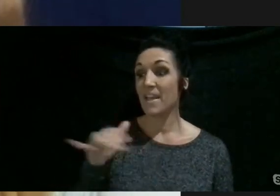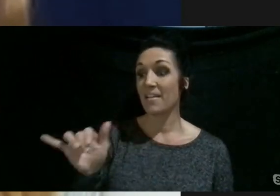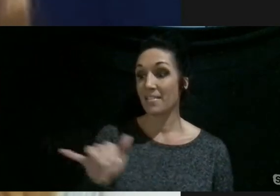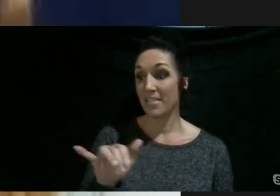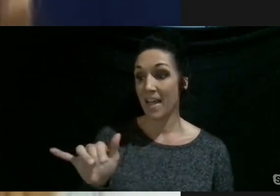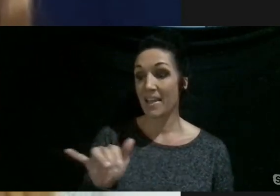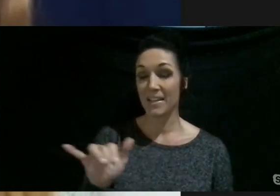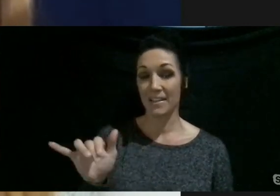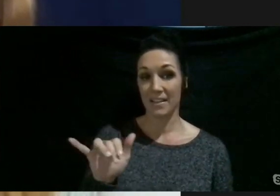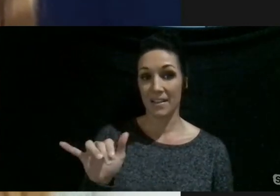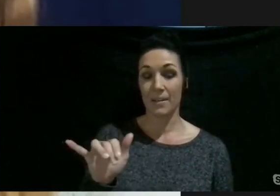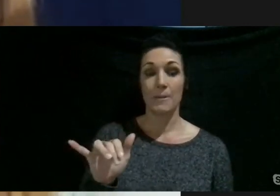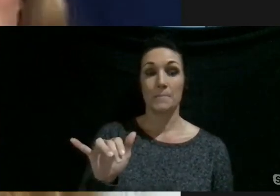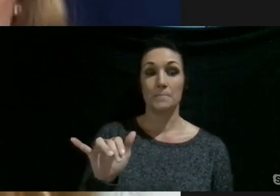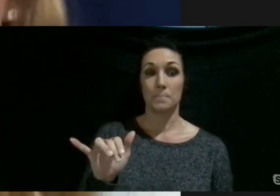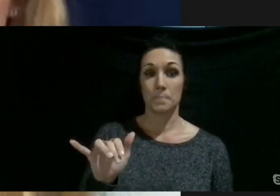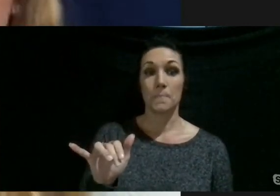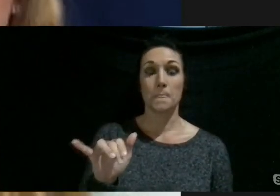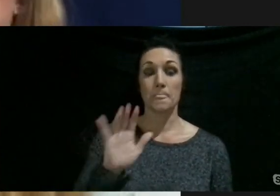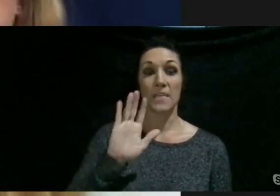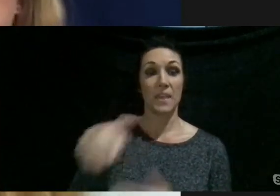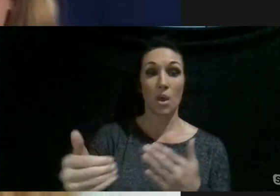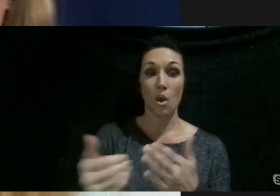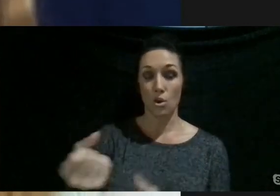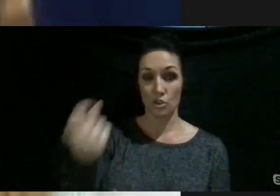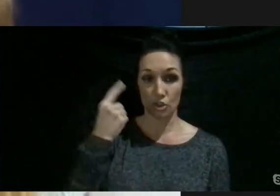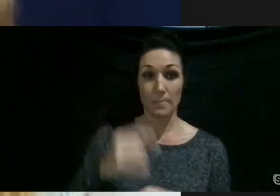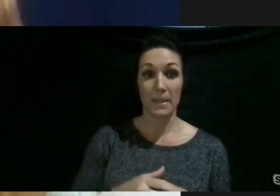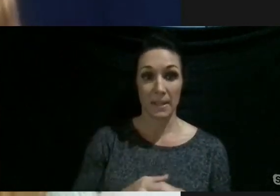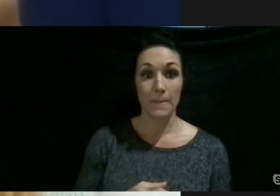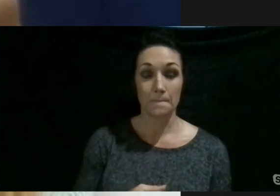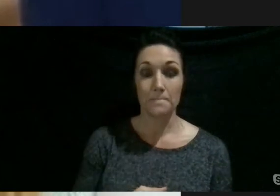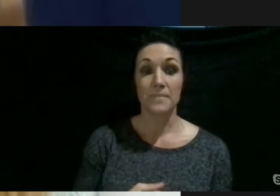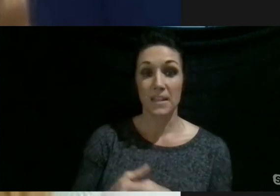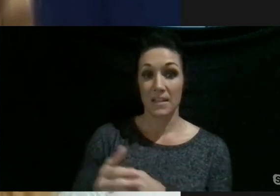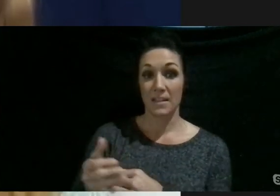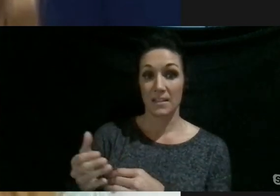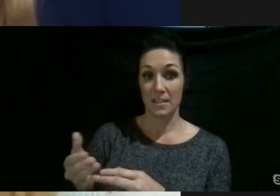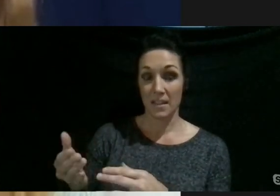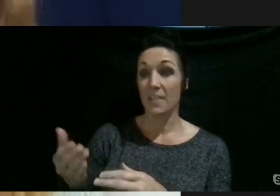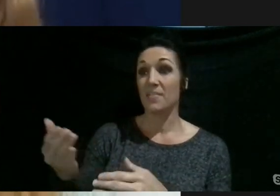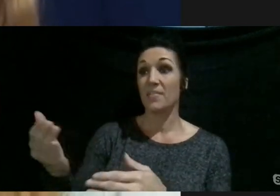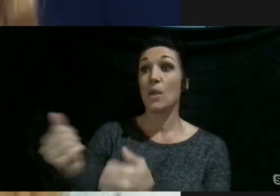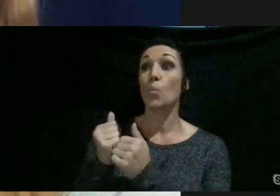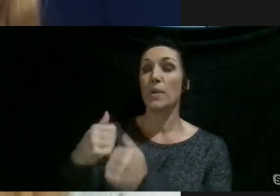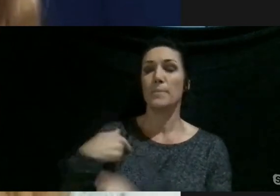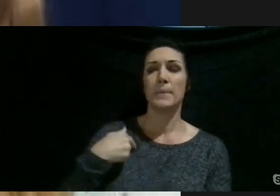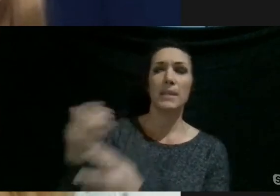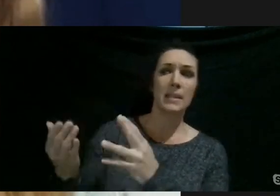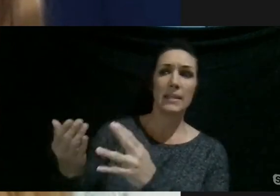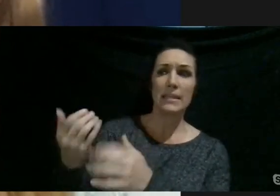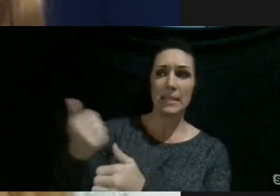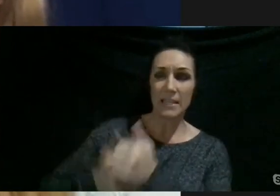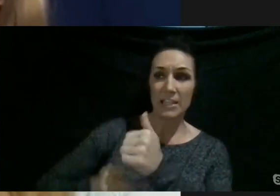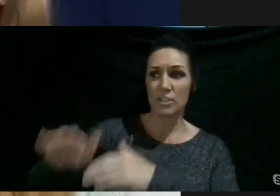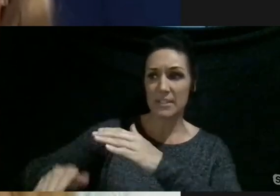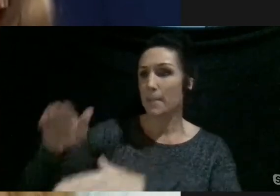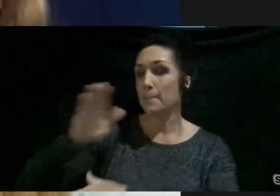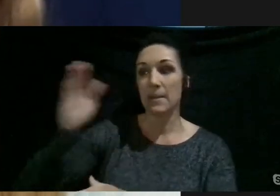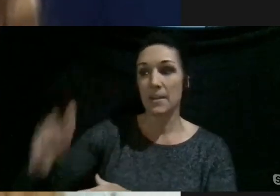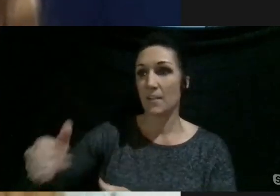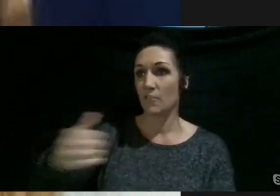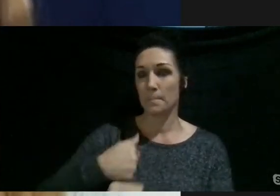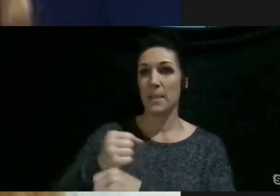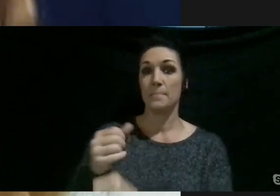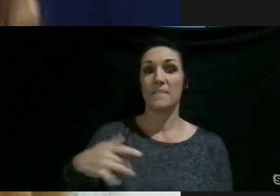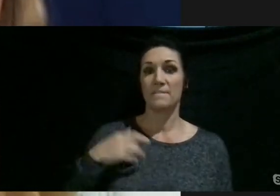alone, and they all understood what I was going through. And they have been with me through every step of the way, and have never made me feel like I was